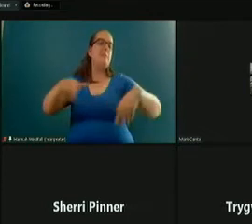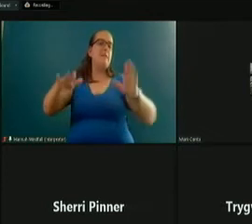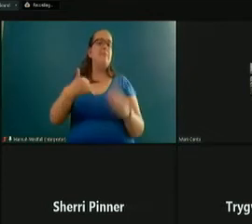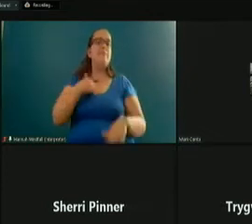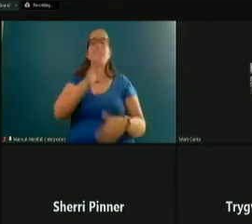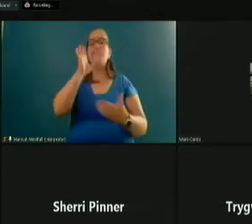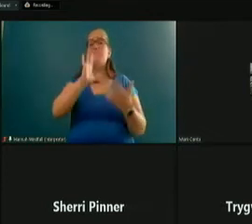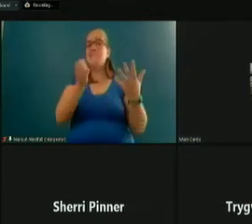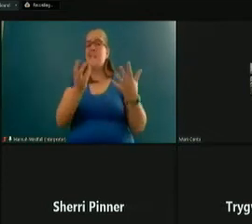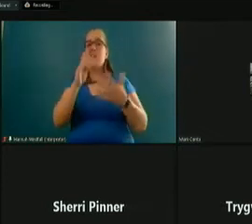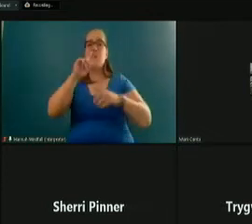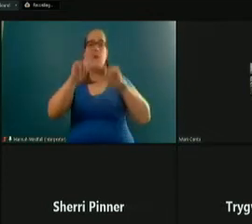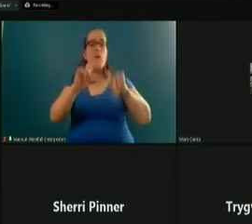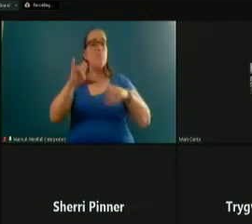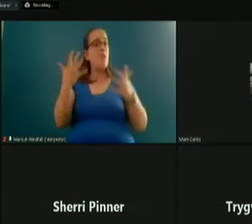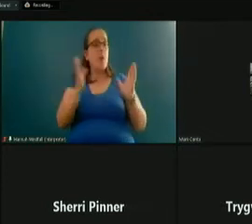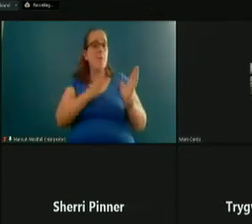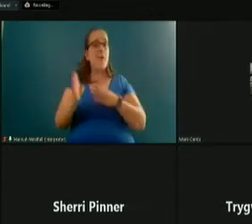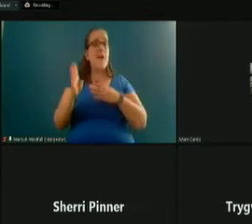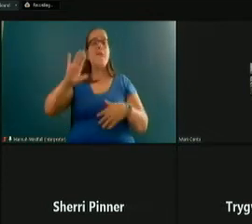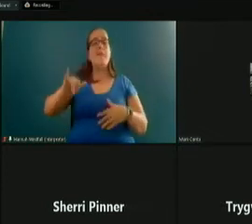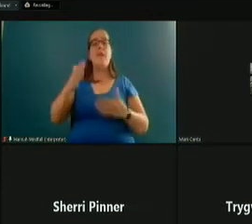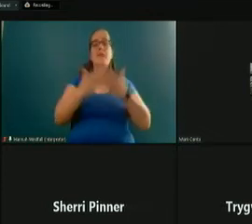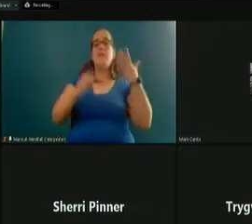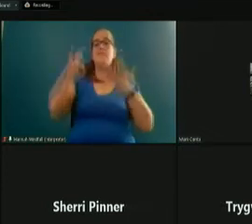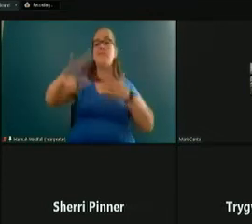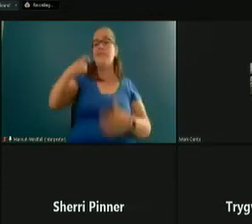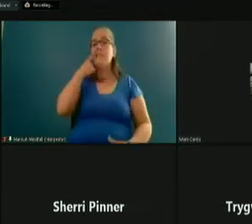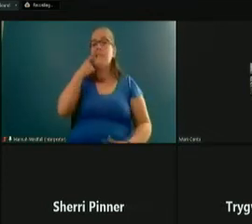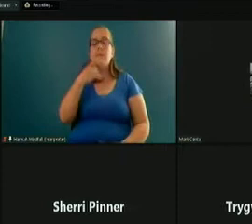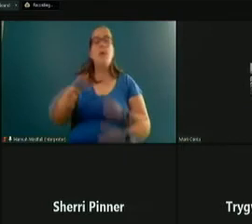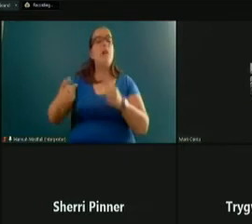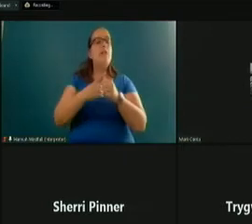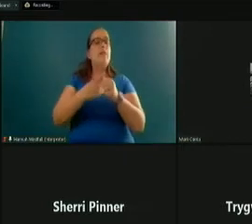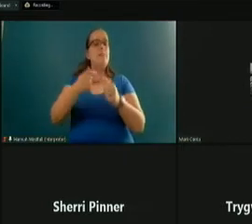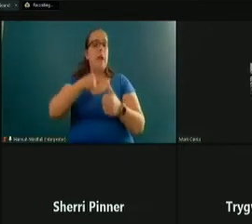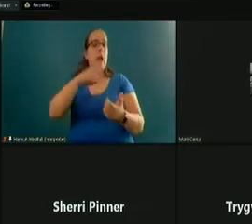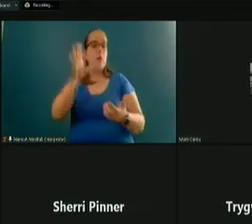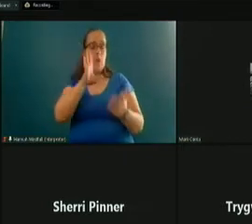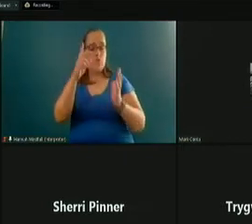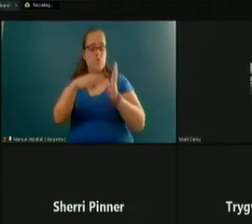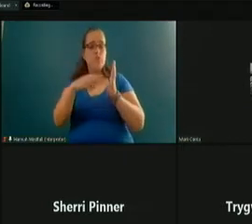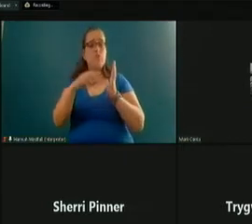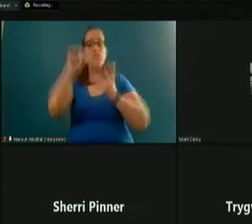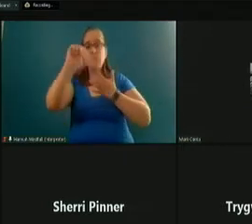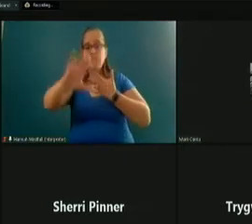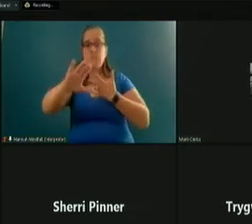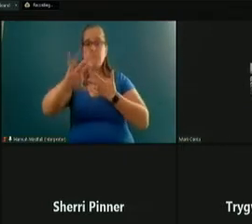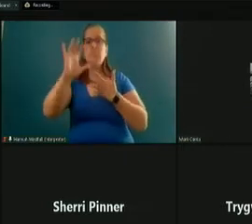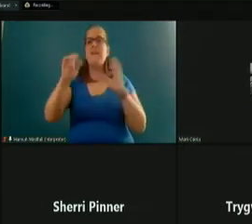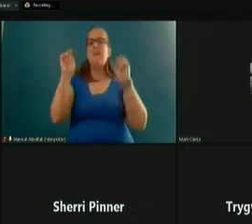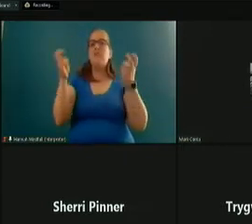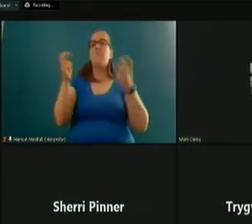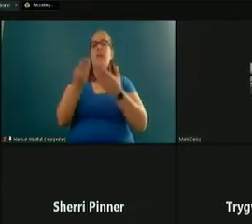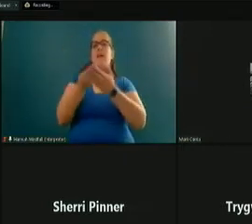through a few questions that have been prepared by some input just recently. So the first one I'm going to be reading through, and this is the topic of